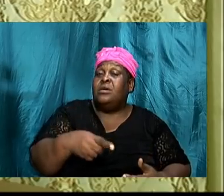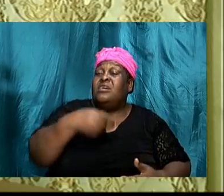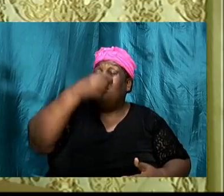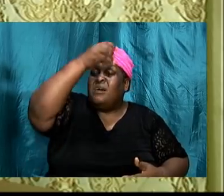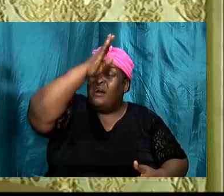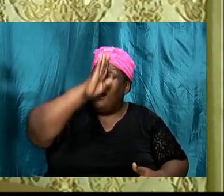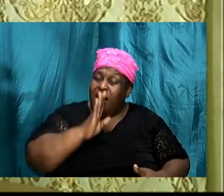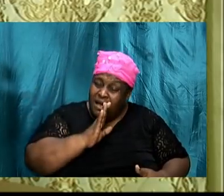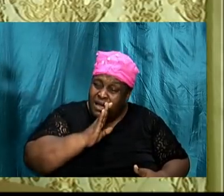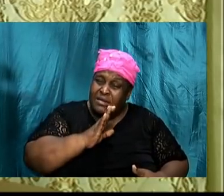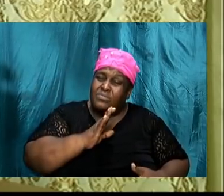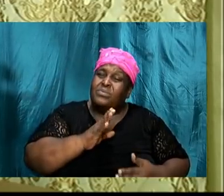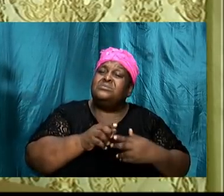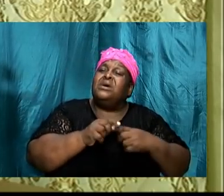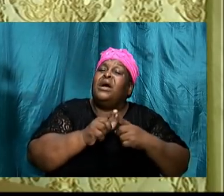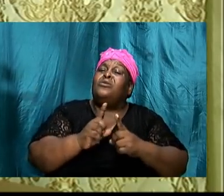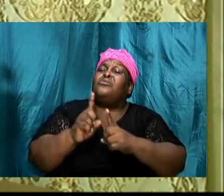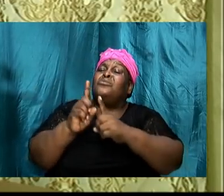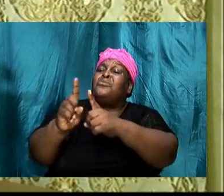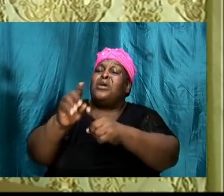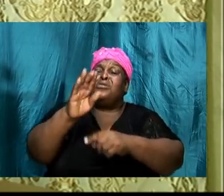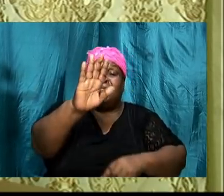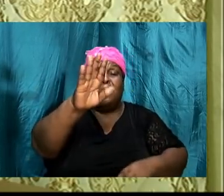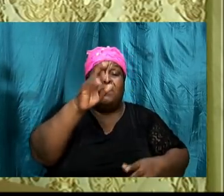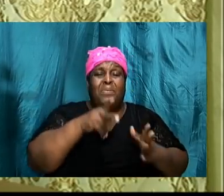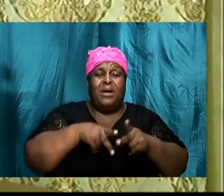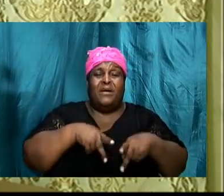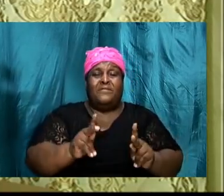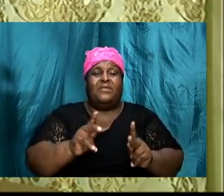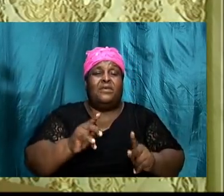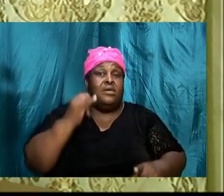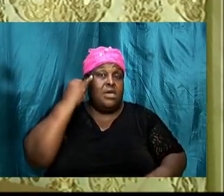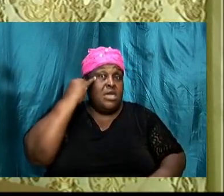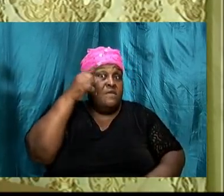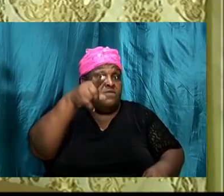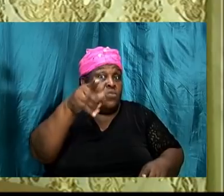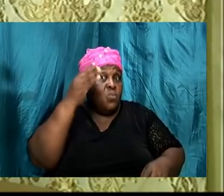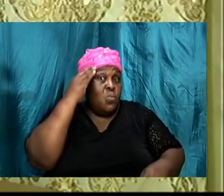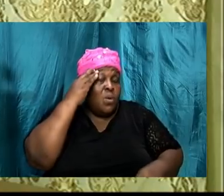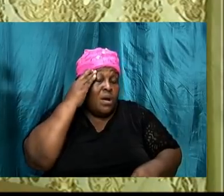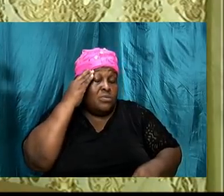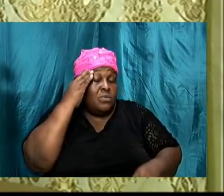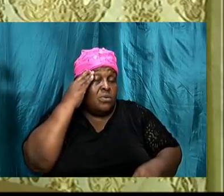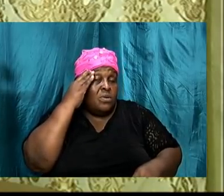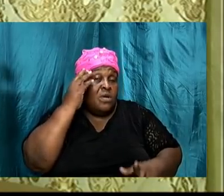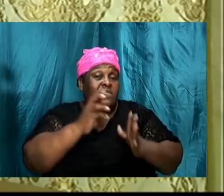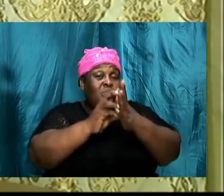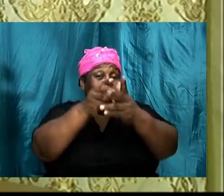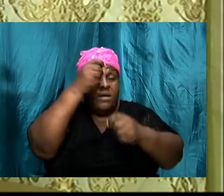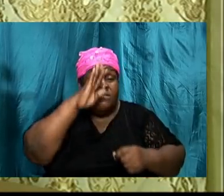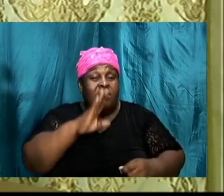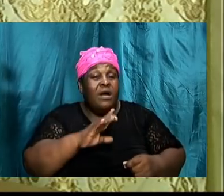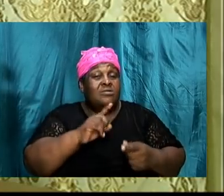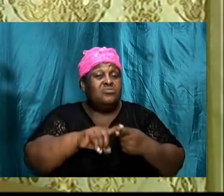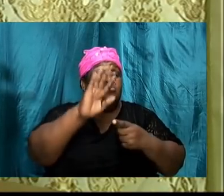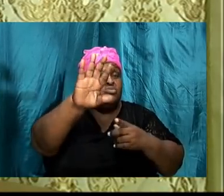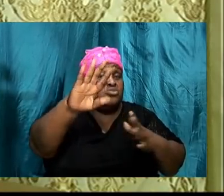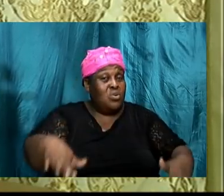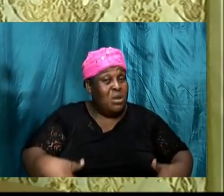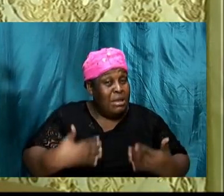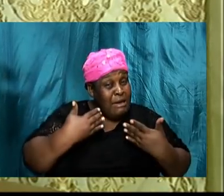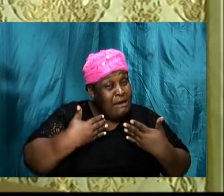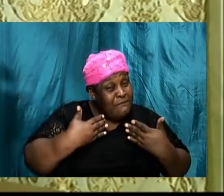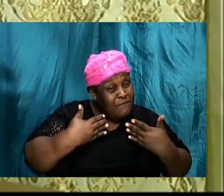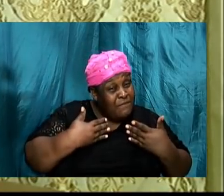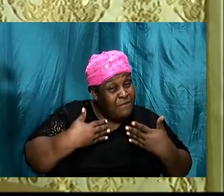will direct your part if you want to know the will of God as it pertains to your life as it pertains